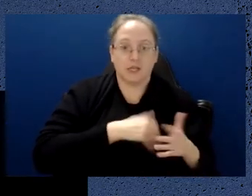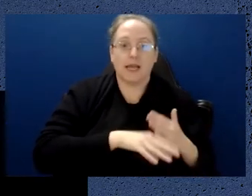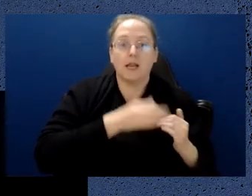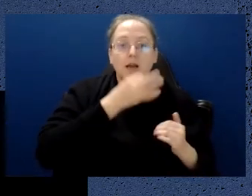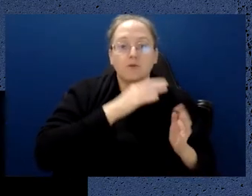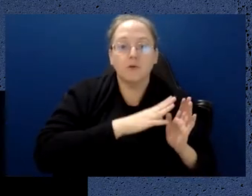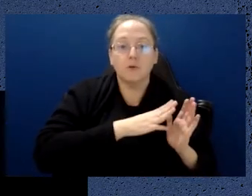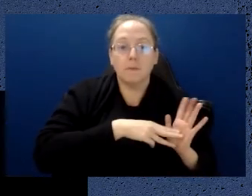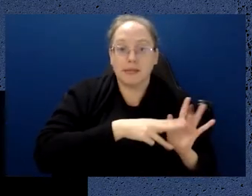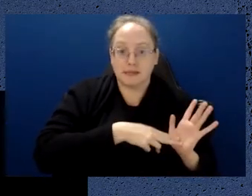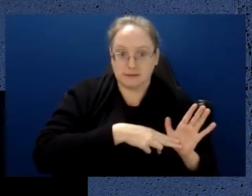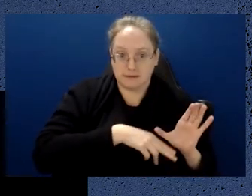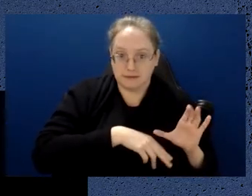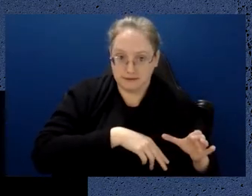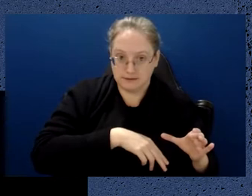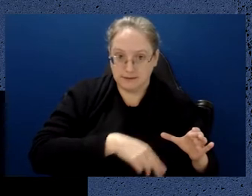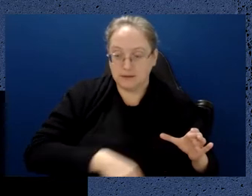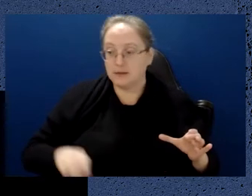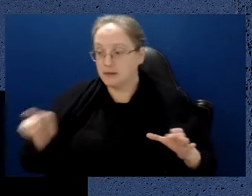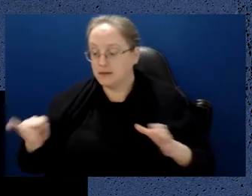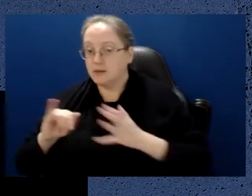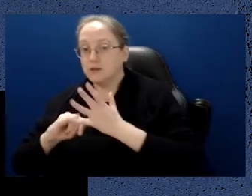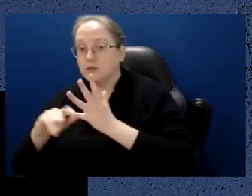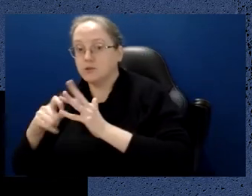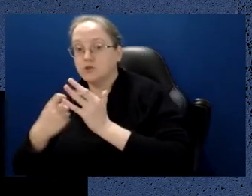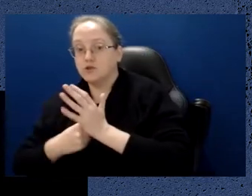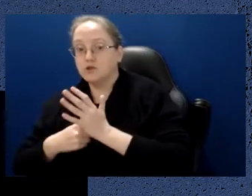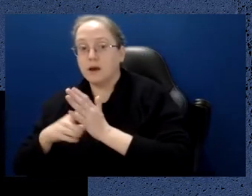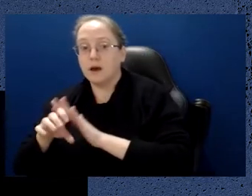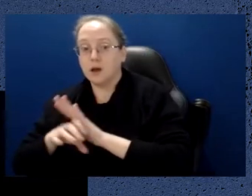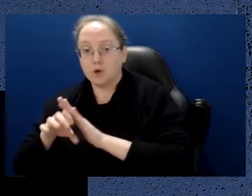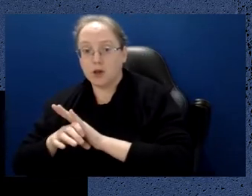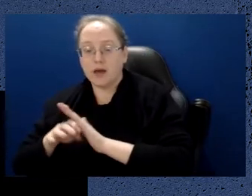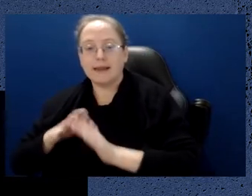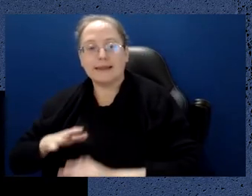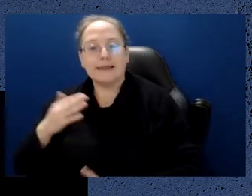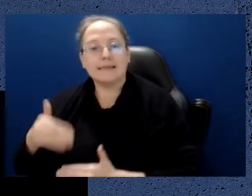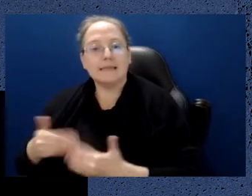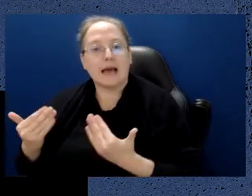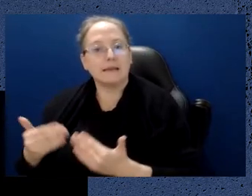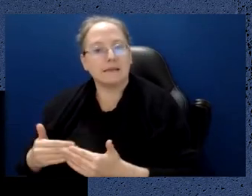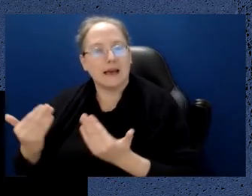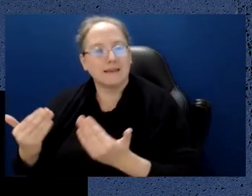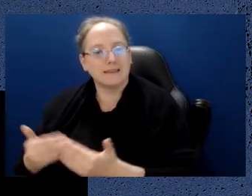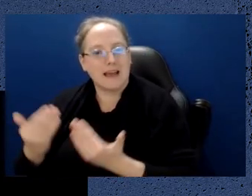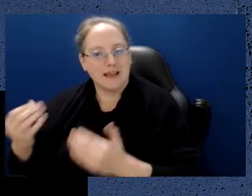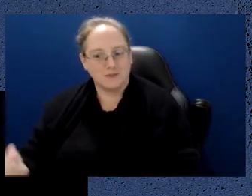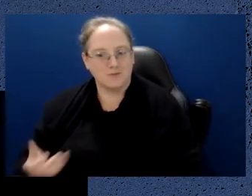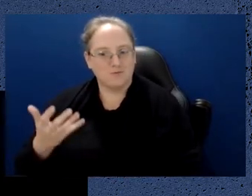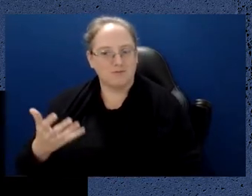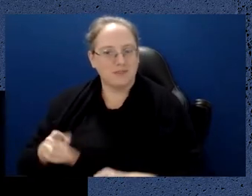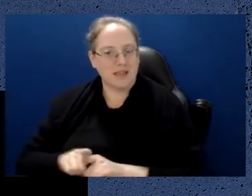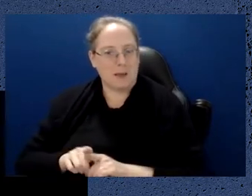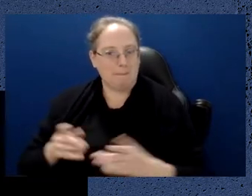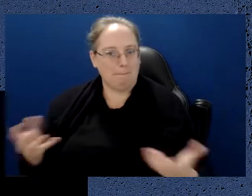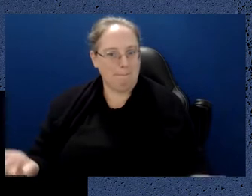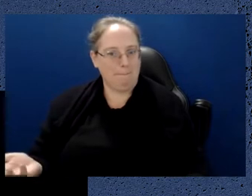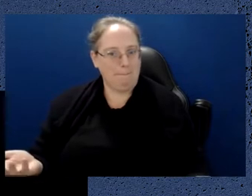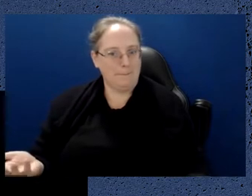supercomputer, which was an IBM Summit machine, took days to simulate that output. So there's an indication that